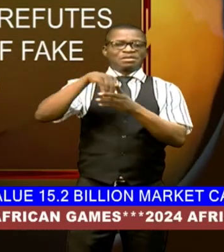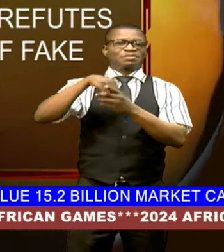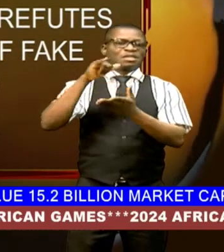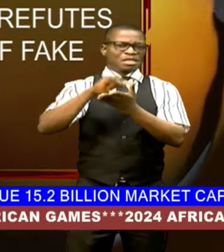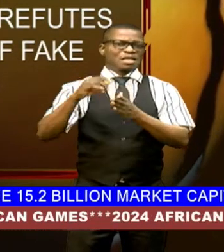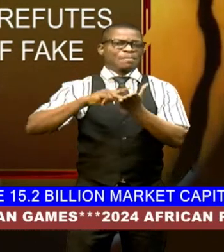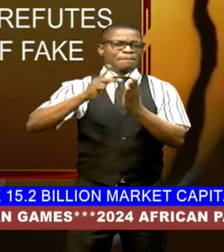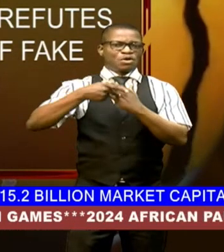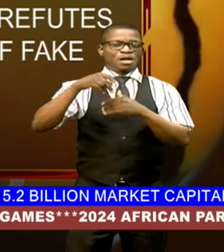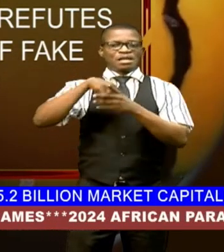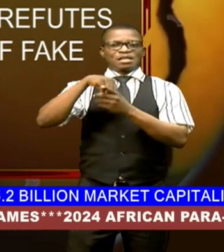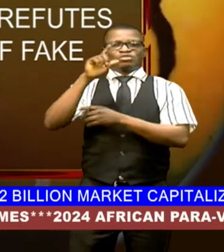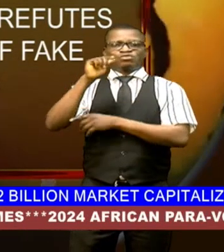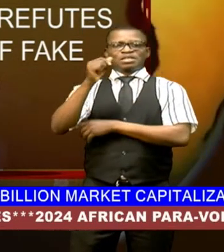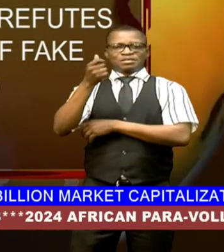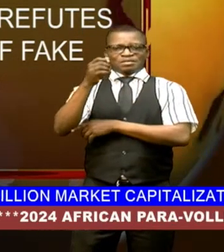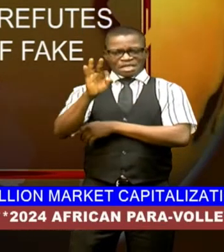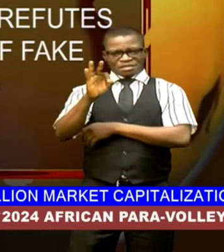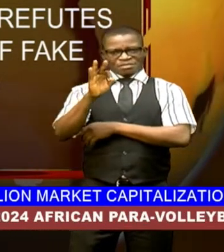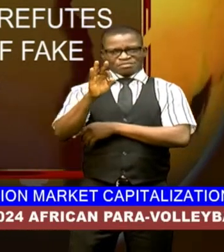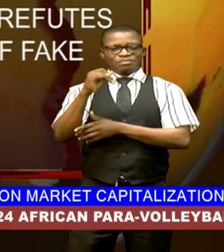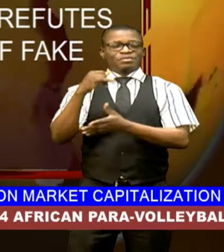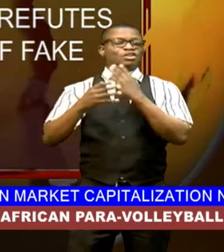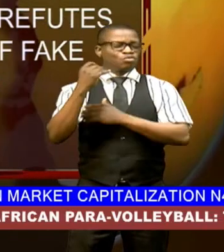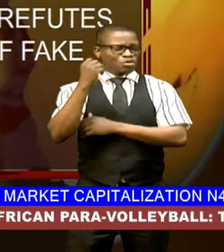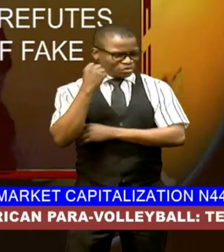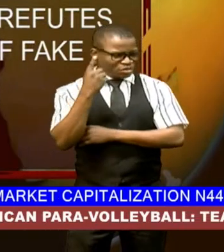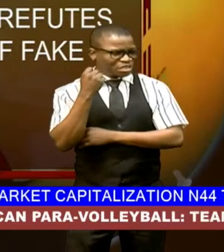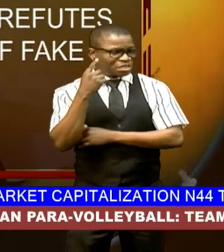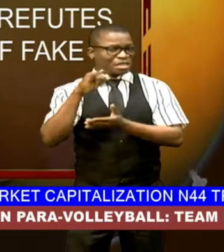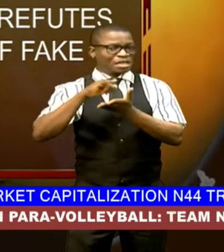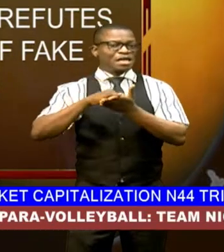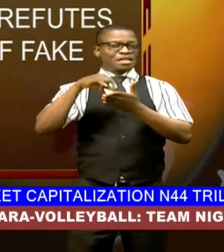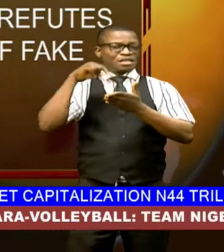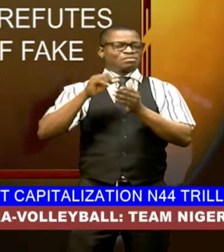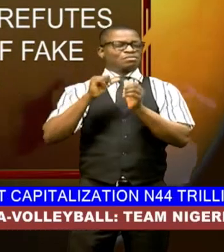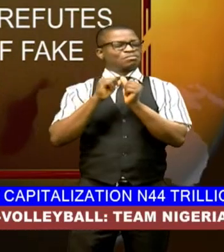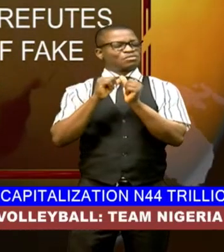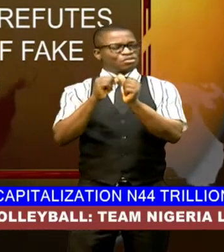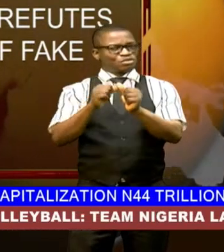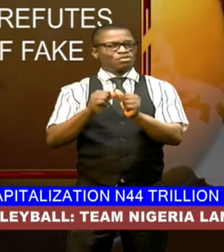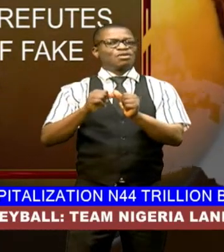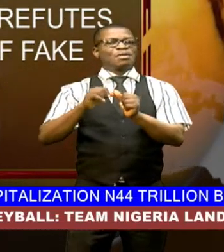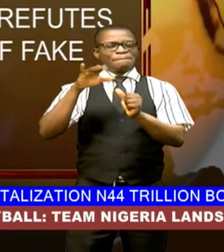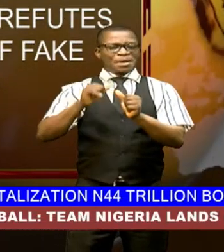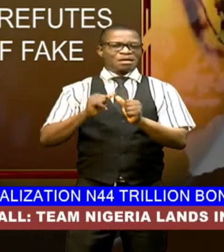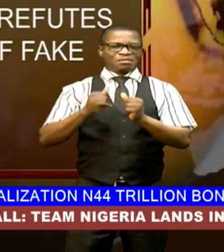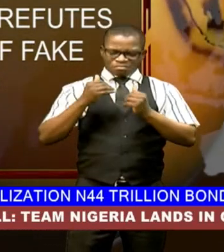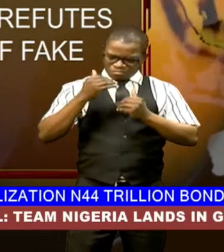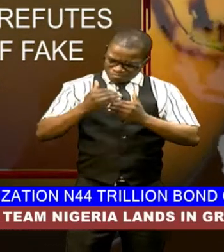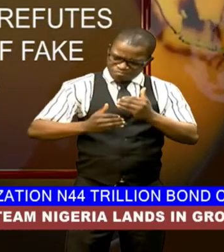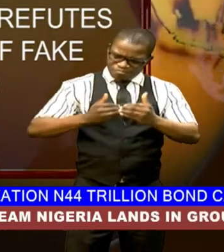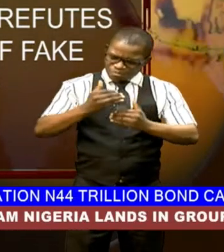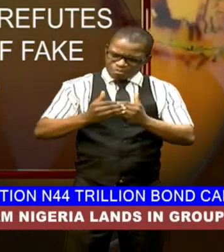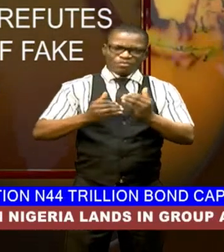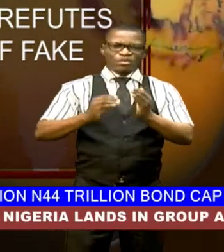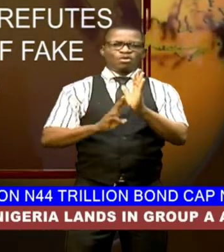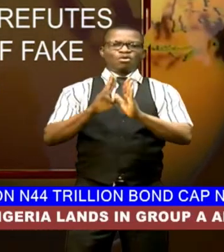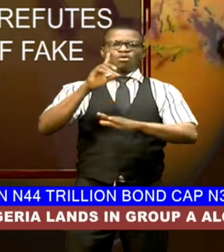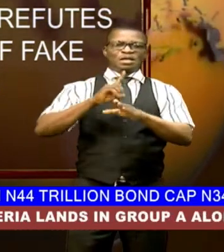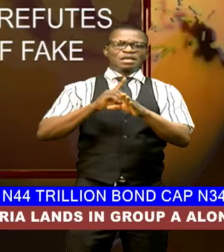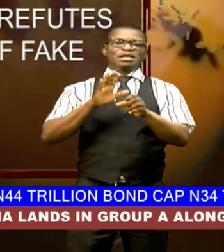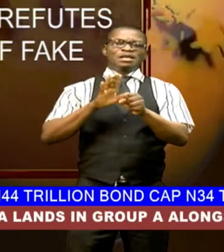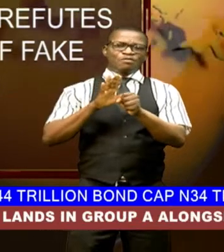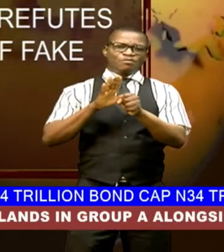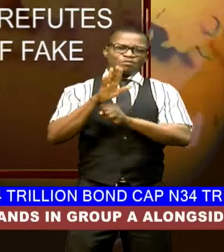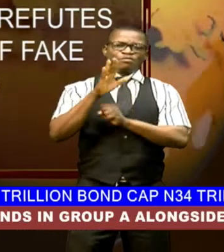in 2019 it was understood that this would be succeeded by a continuous process of updating the list of full